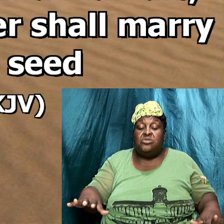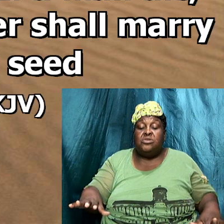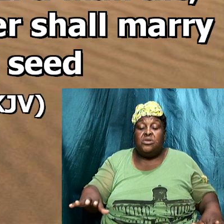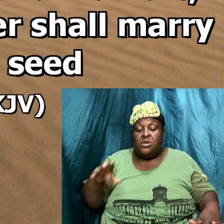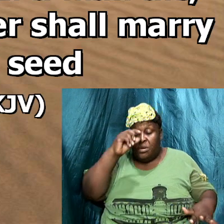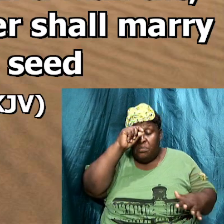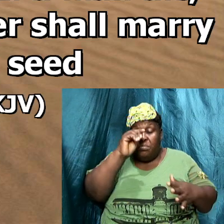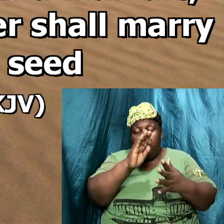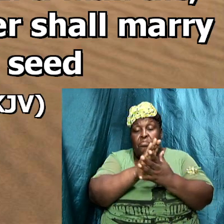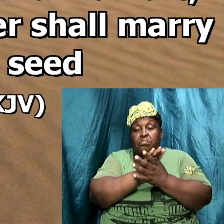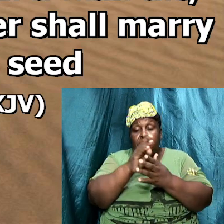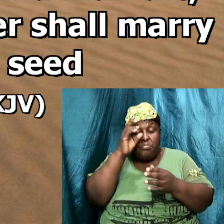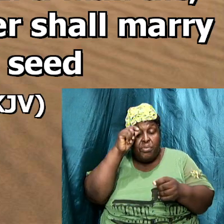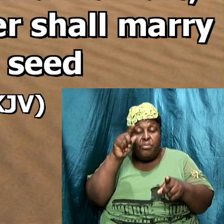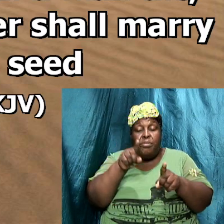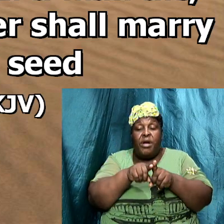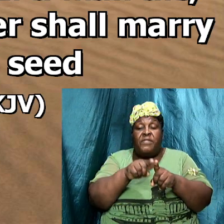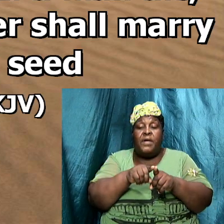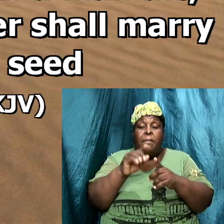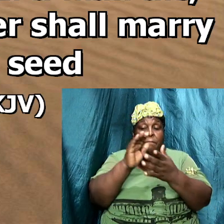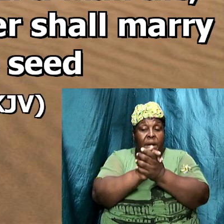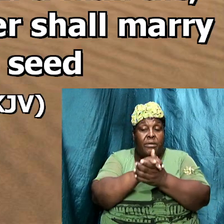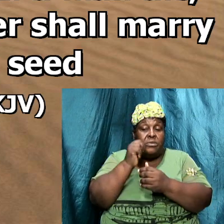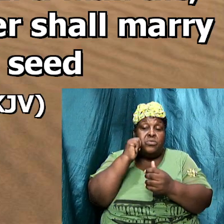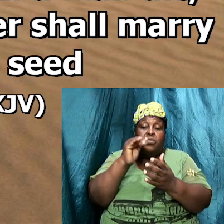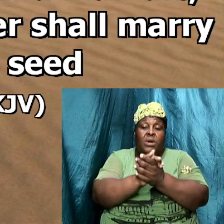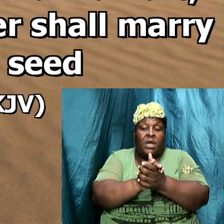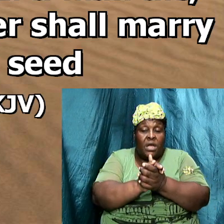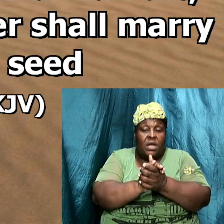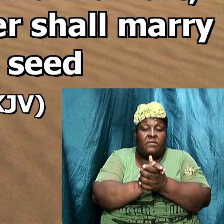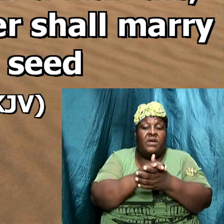and raise up seed unto his brother